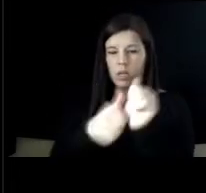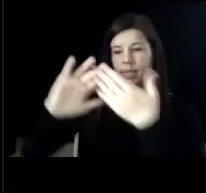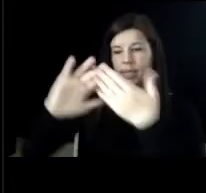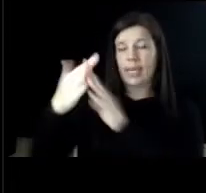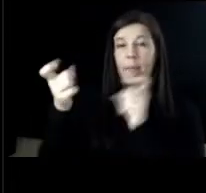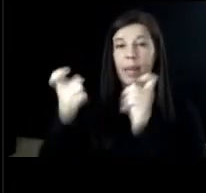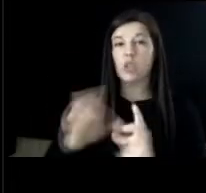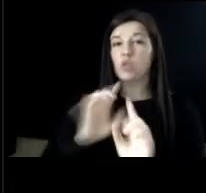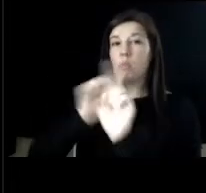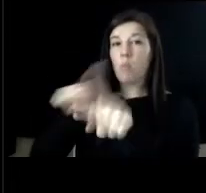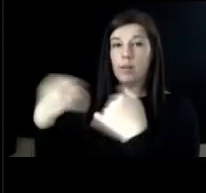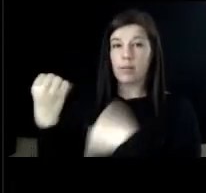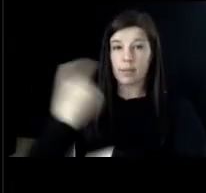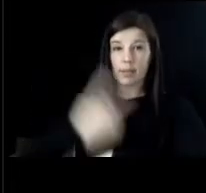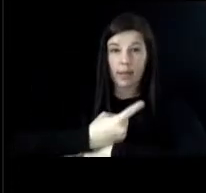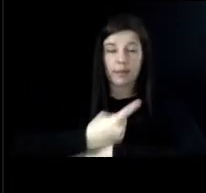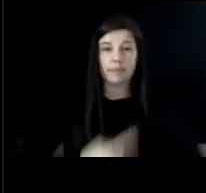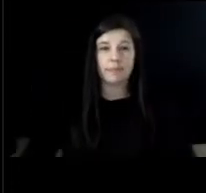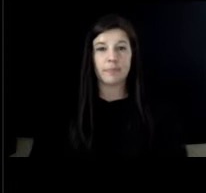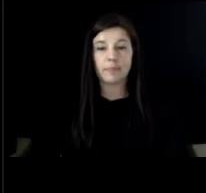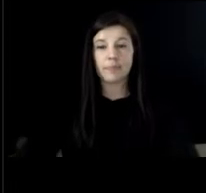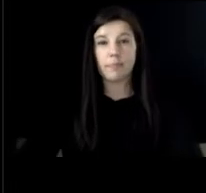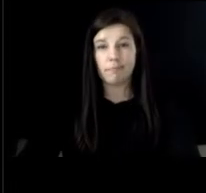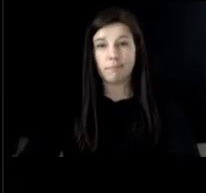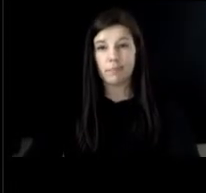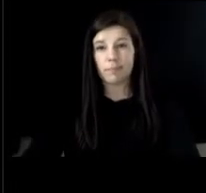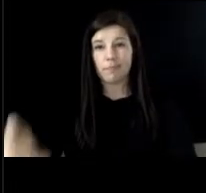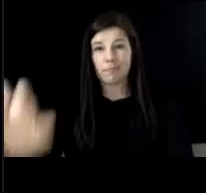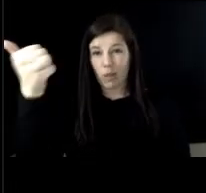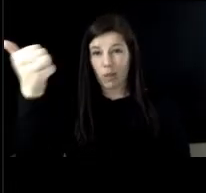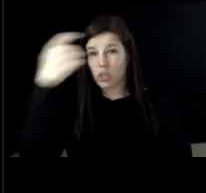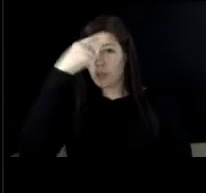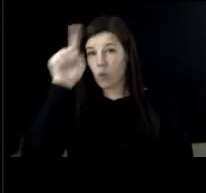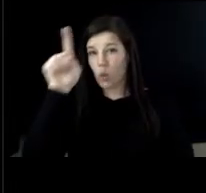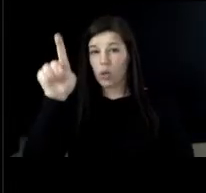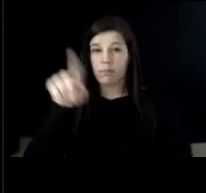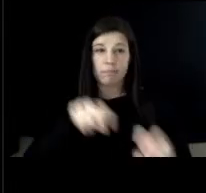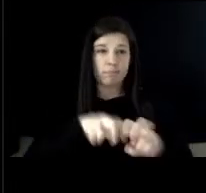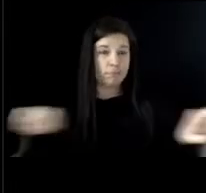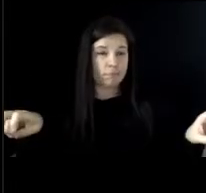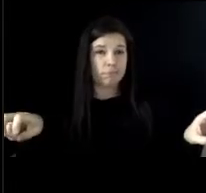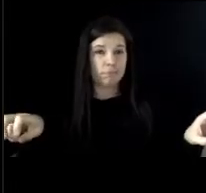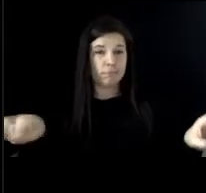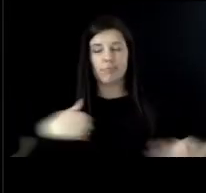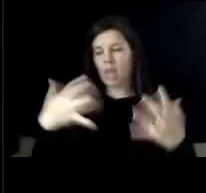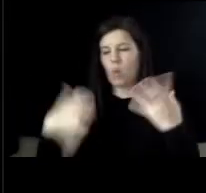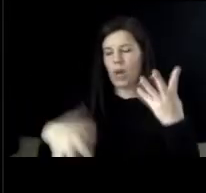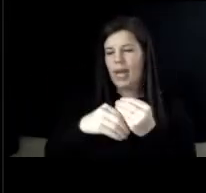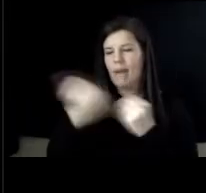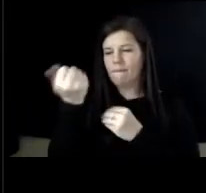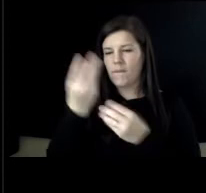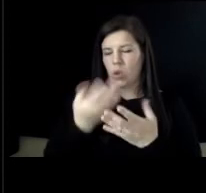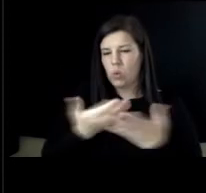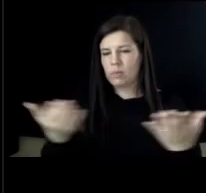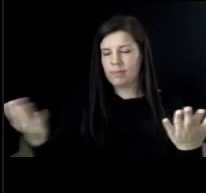anything else for my colleagues um i'd like to add a future agenda item consideration